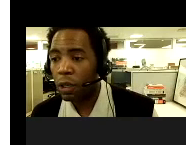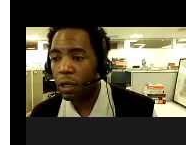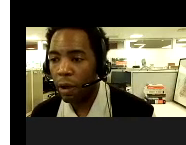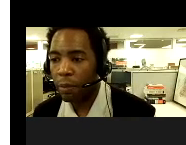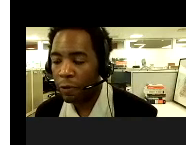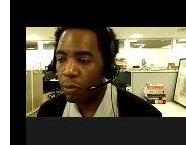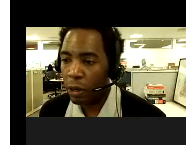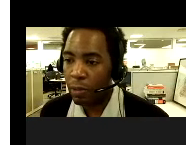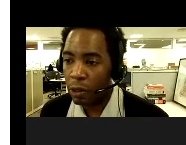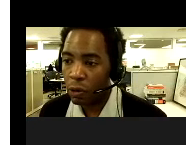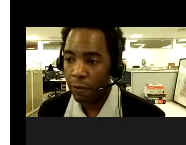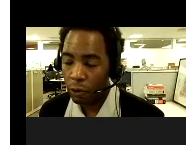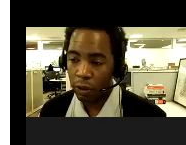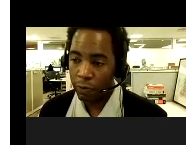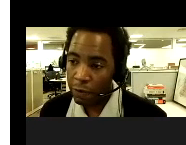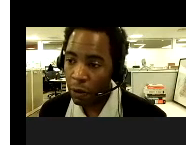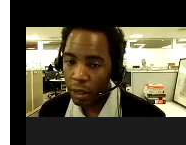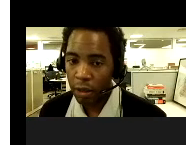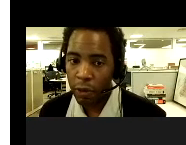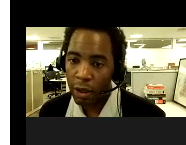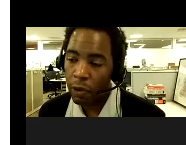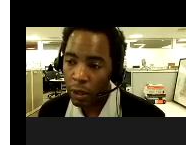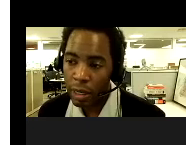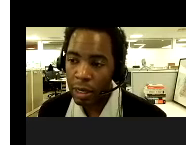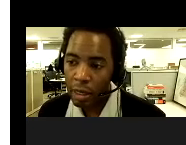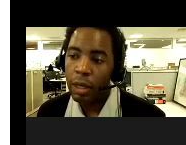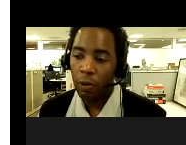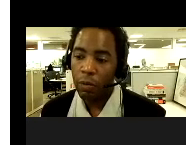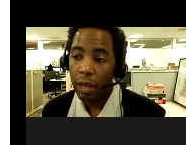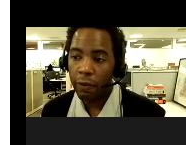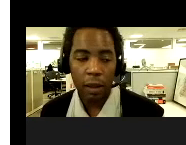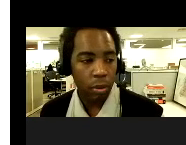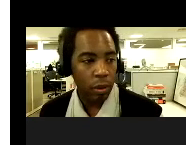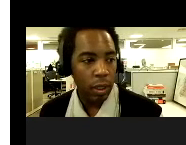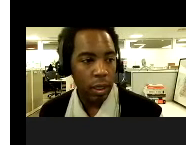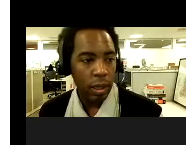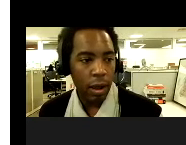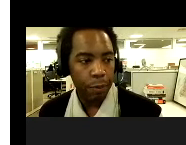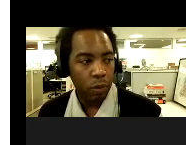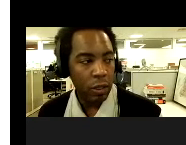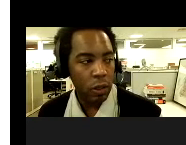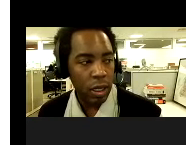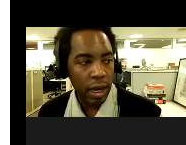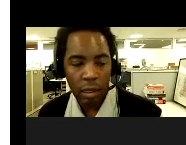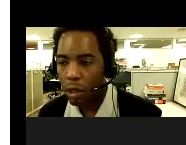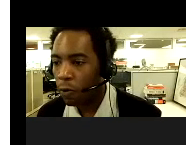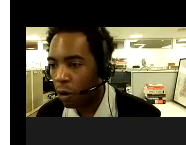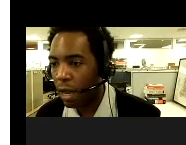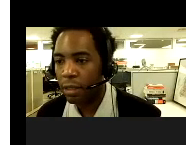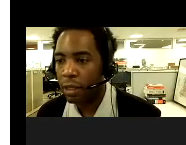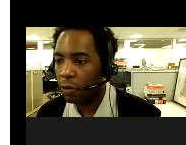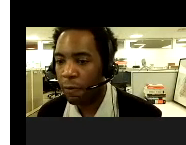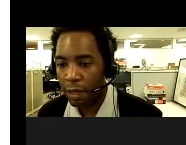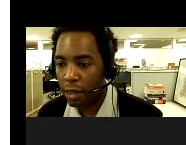the diversity of, uh, of experience and making sure that folks, they feel like if they feel that they need, they want to make it available. Um, just looking at some of the